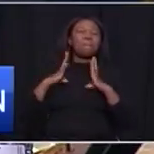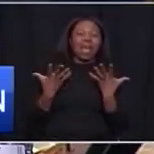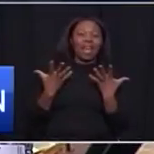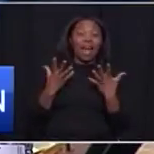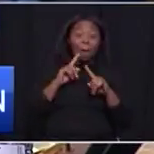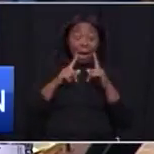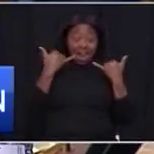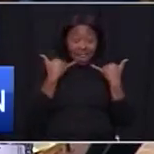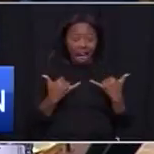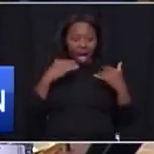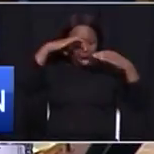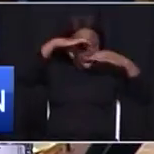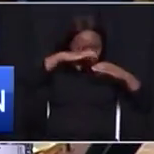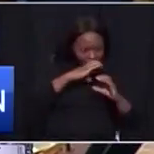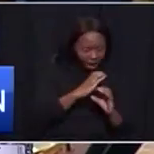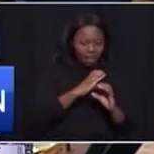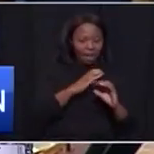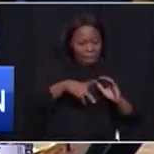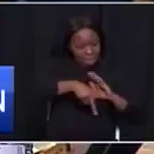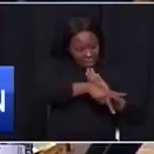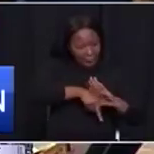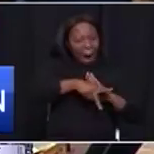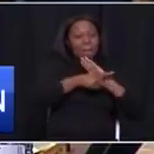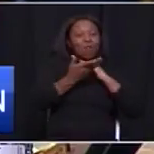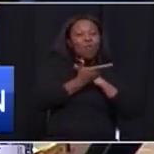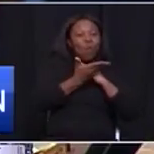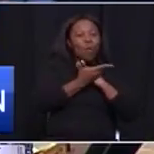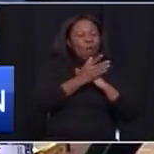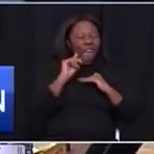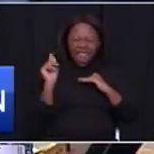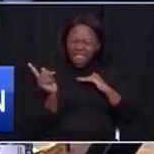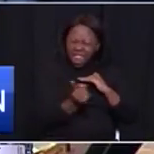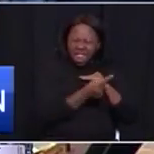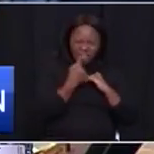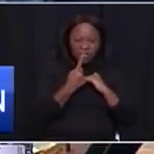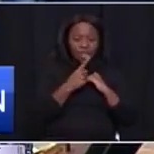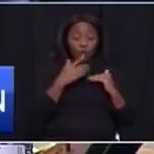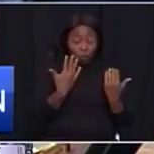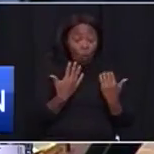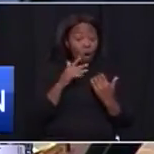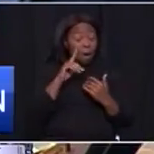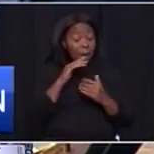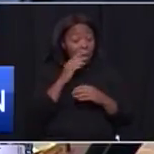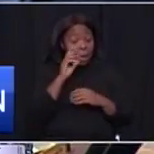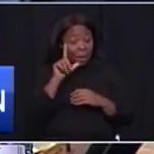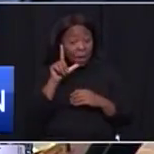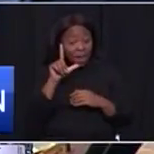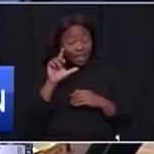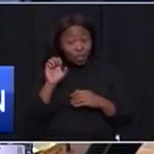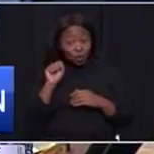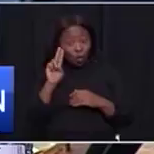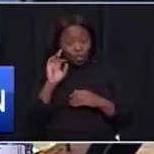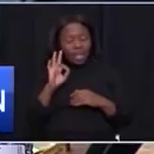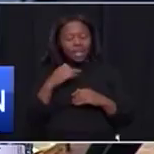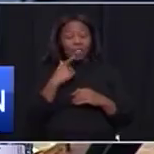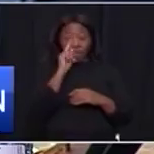we are going to focus on the status and the performance of every primary school. So, in 100 days, MEC Lisufi, the first thing I need